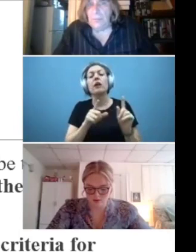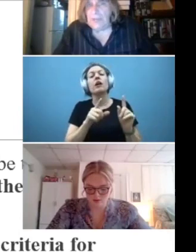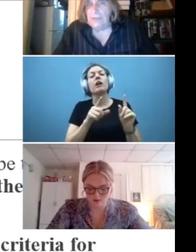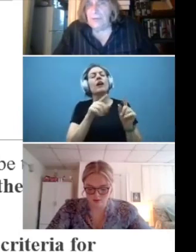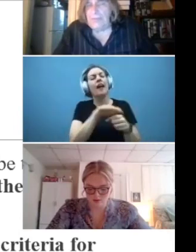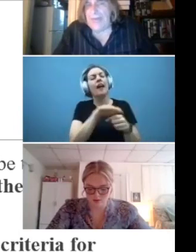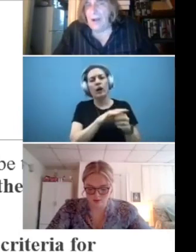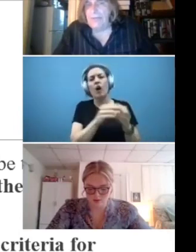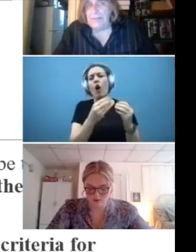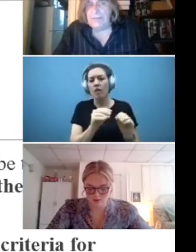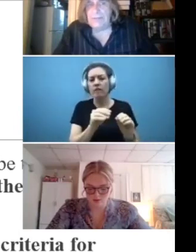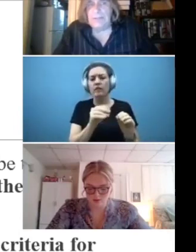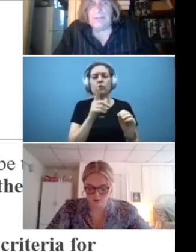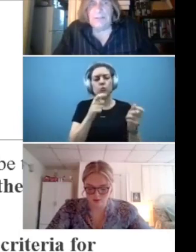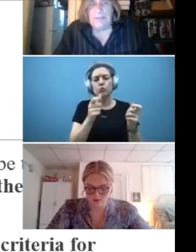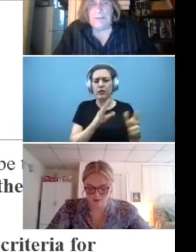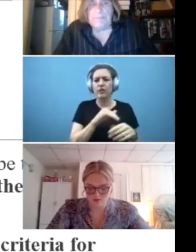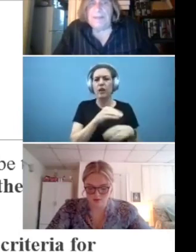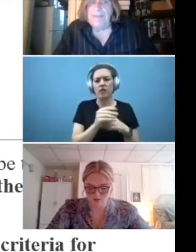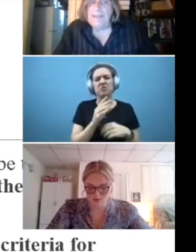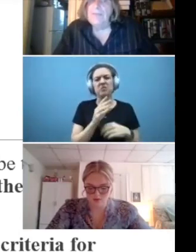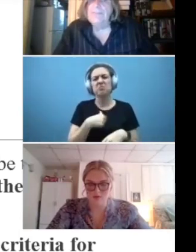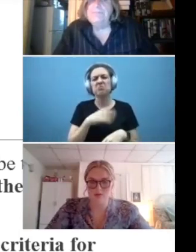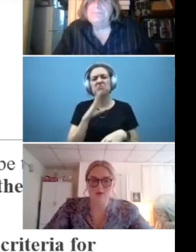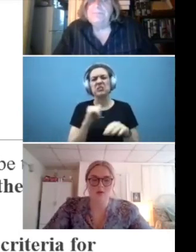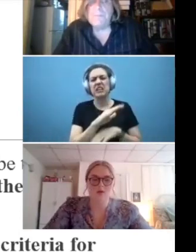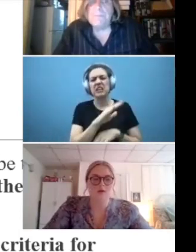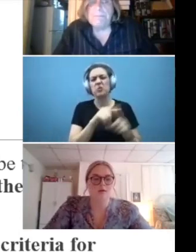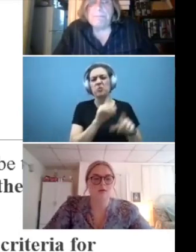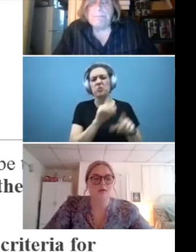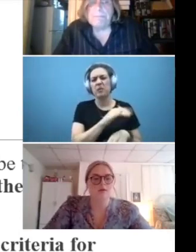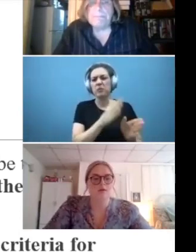the director of that office. Um, anything else?